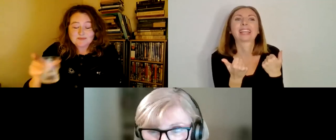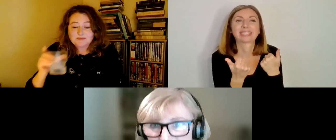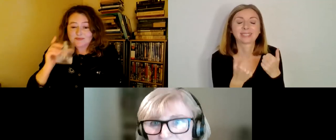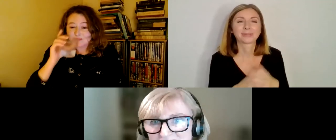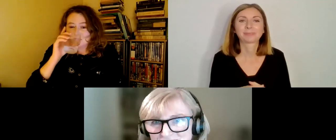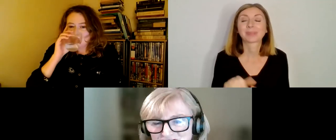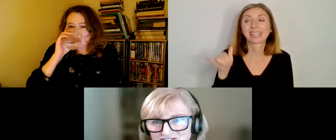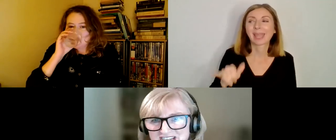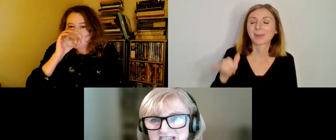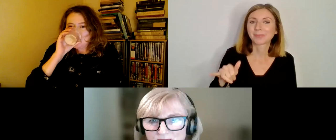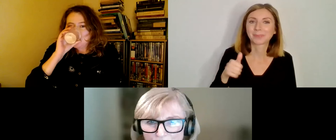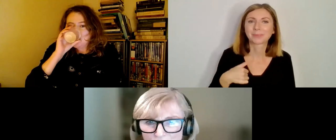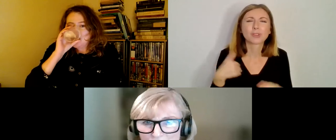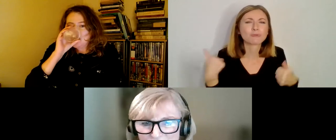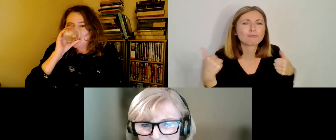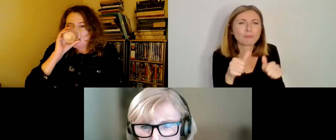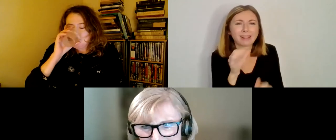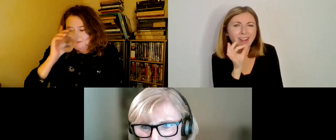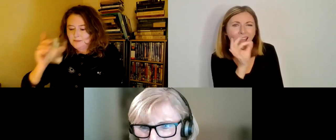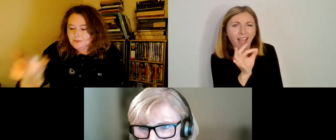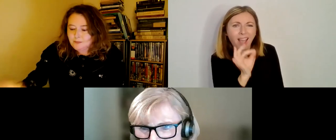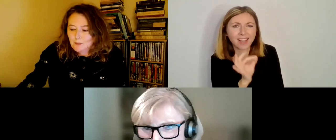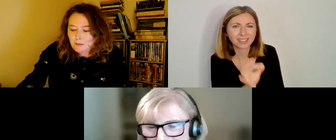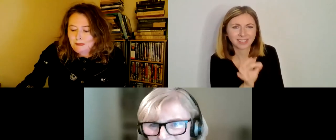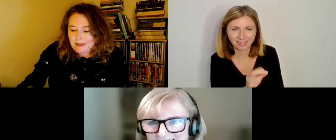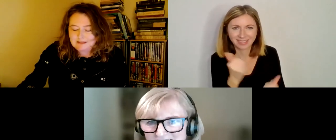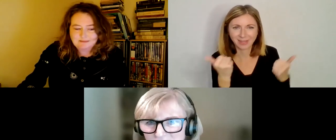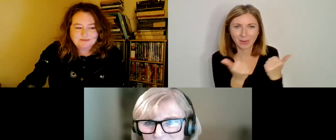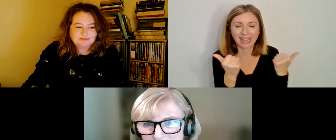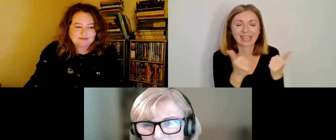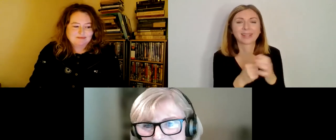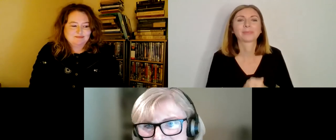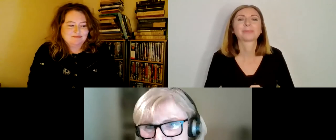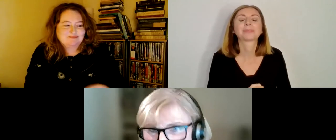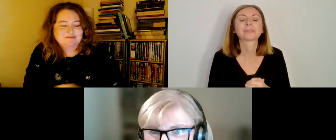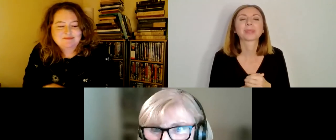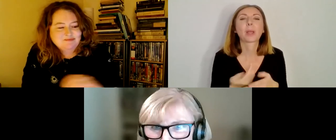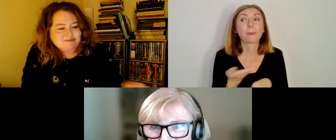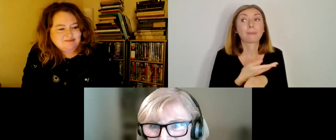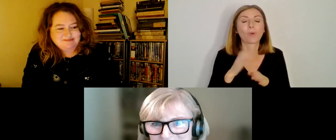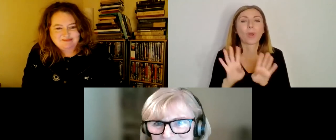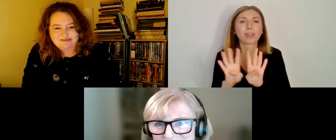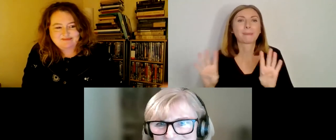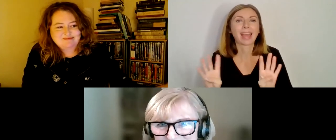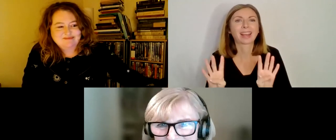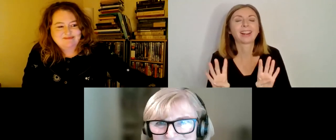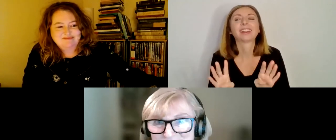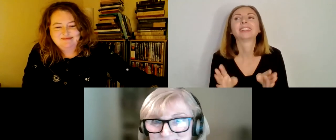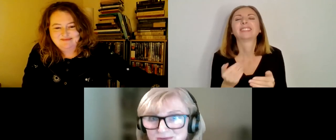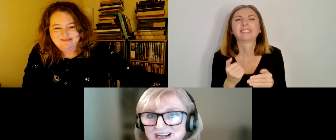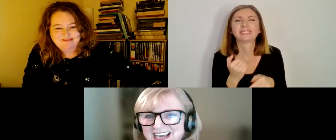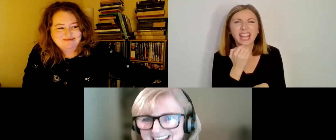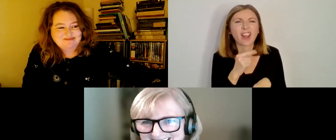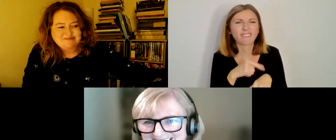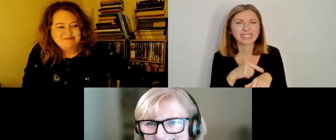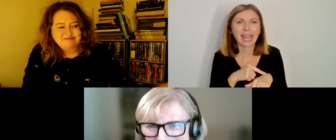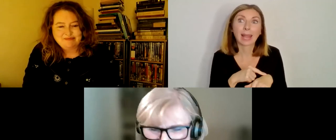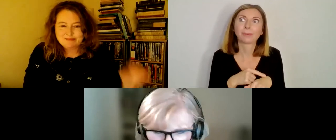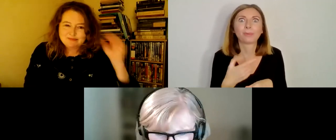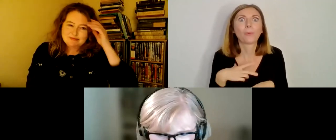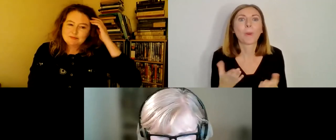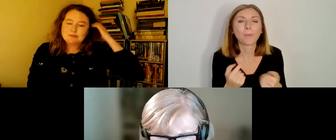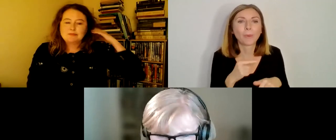briefly touch on these before we move on to the panel, because I know we we have time, but maybe not as much time as we would like.